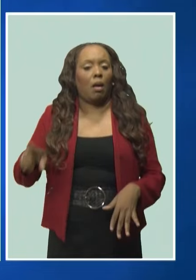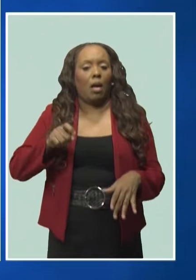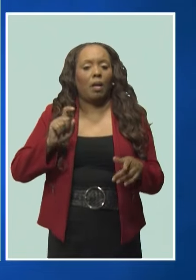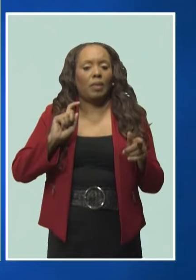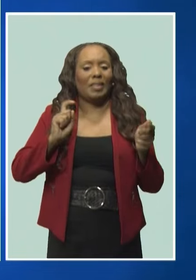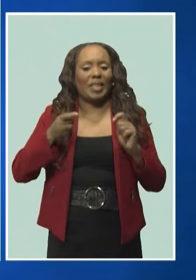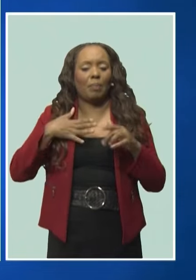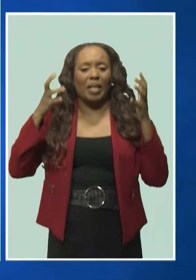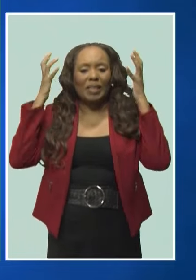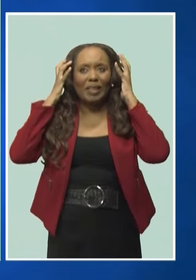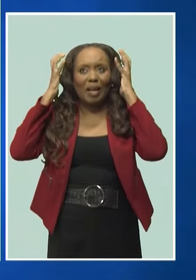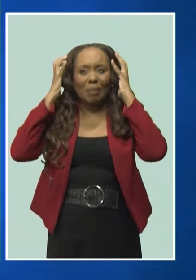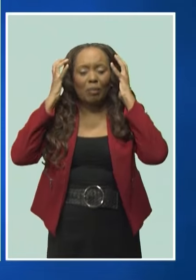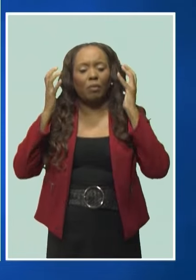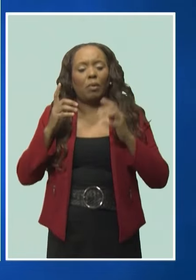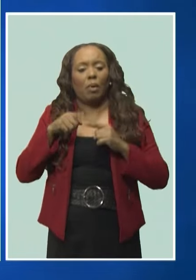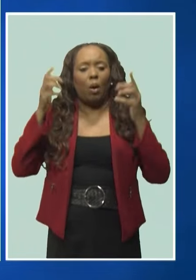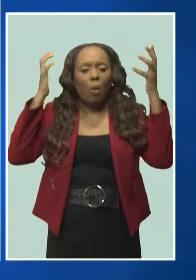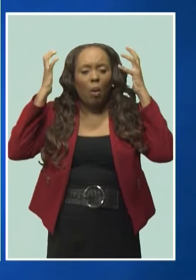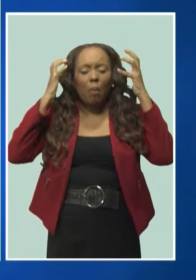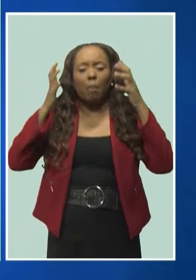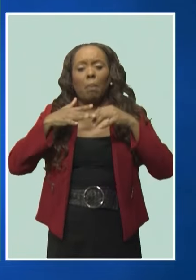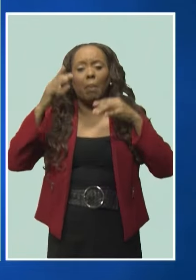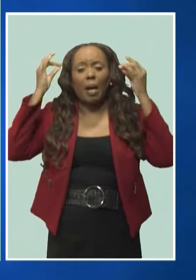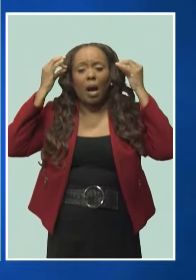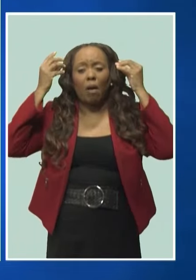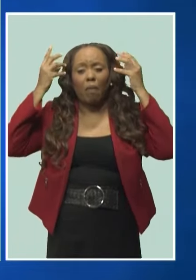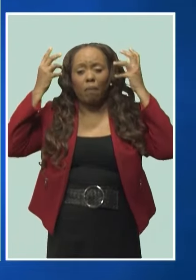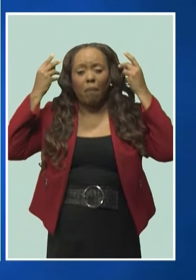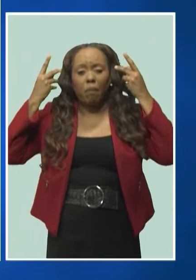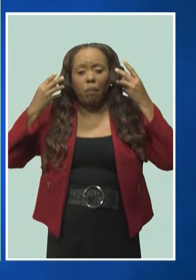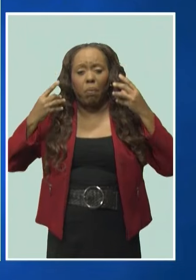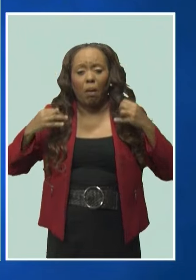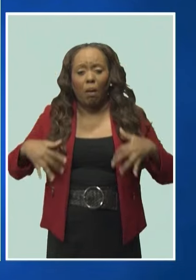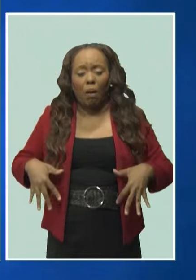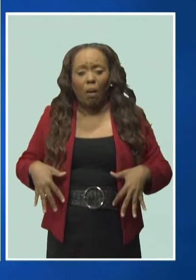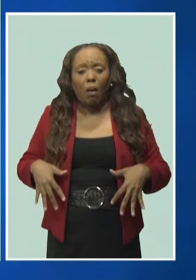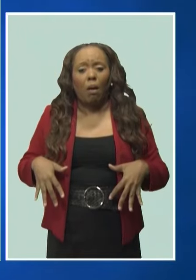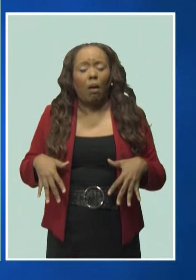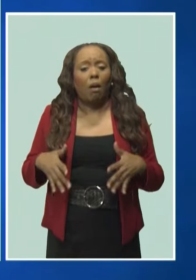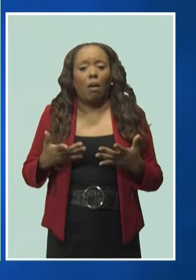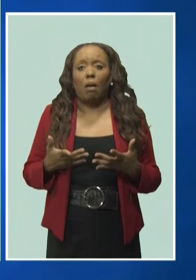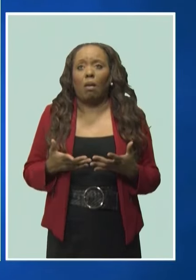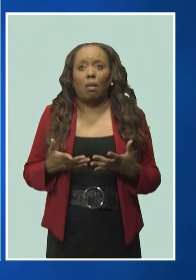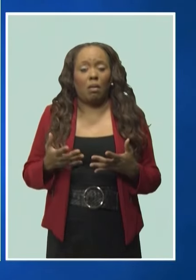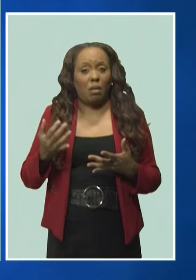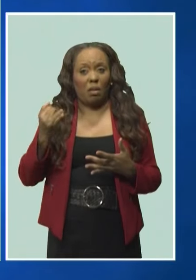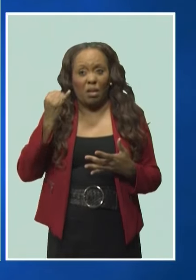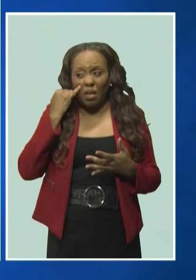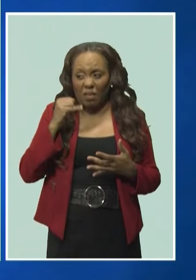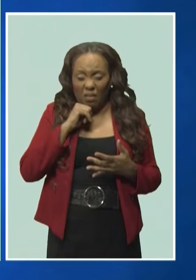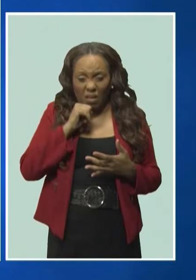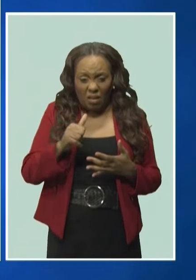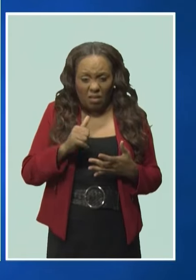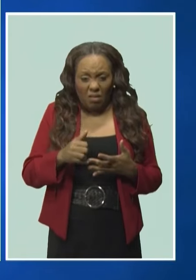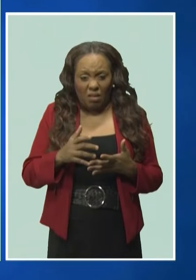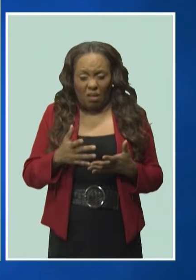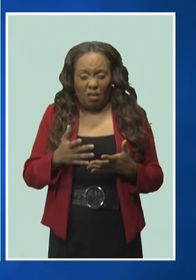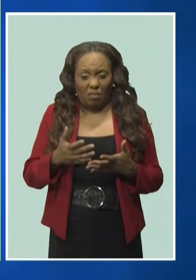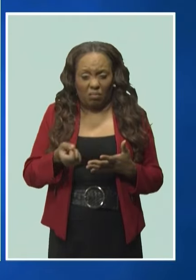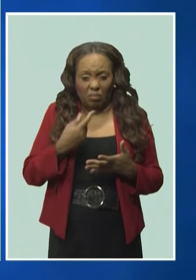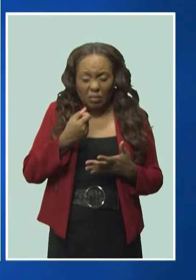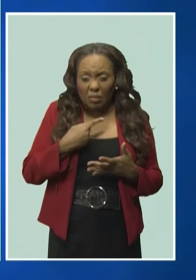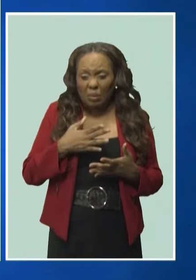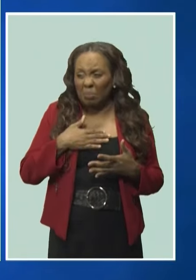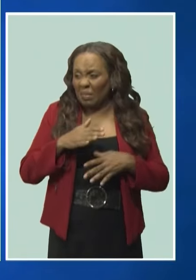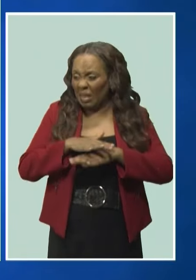because my hair falls out due to it because my scalp does the same thing. Without the medication, my body goes into a drastic change. My